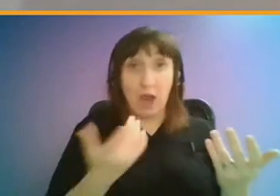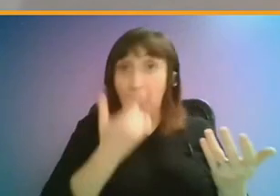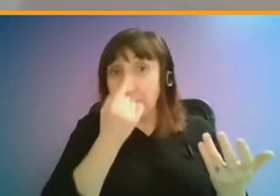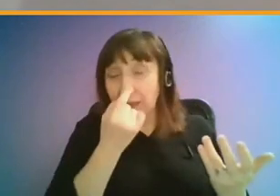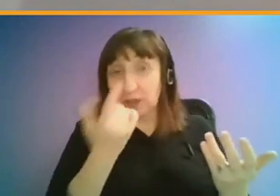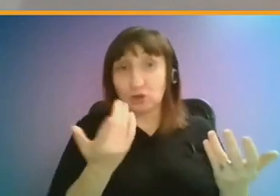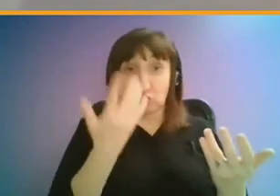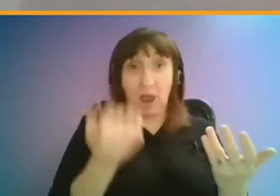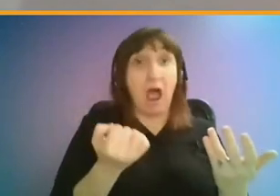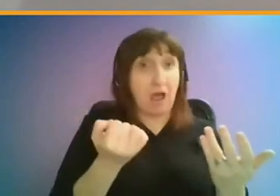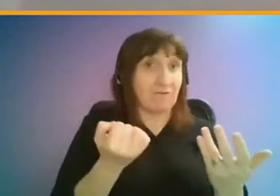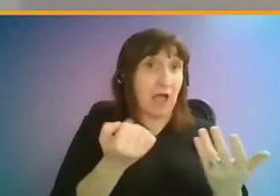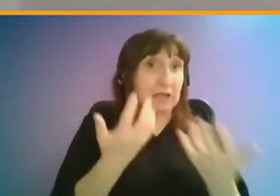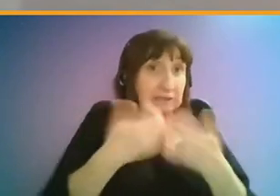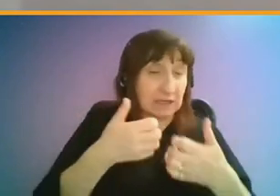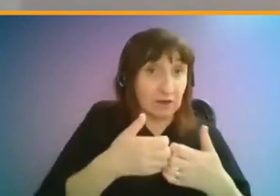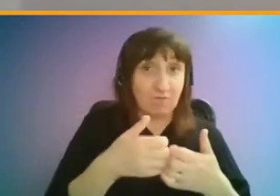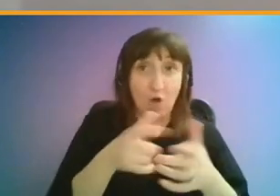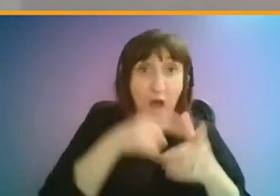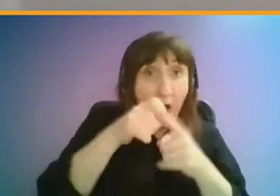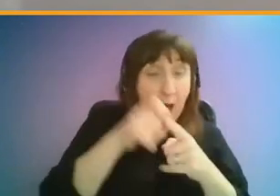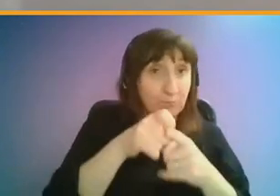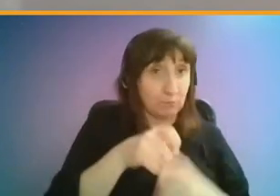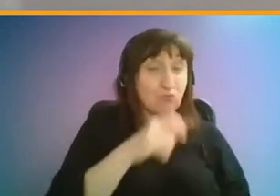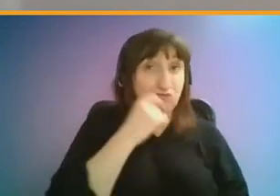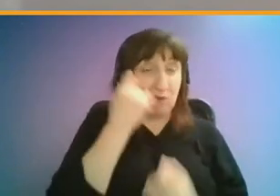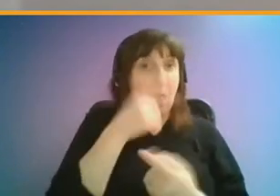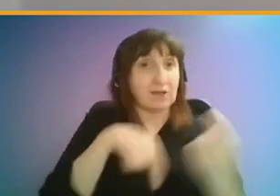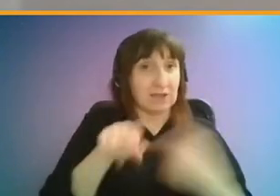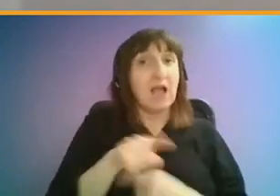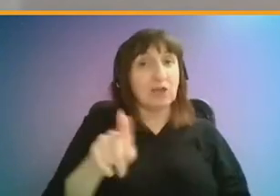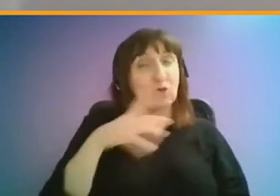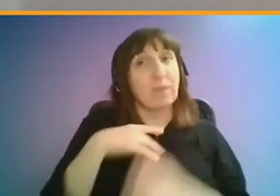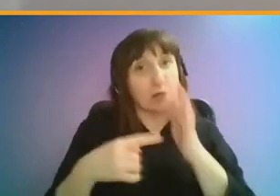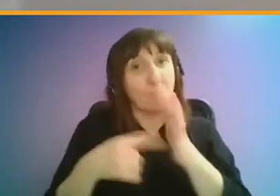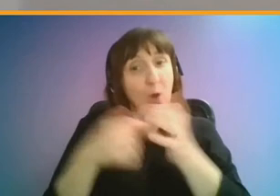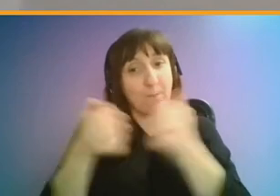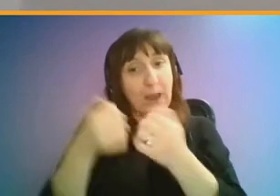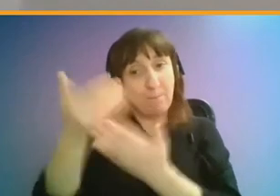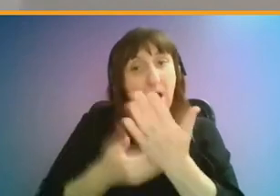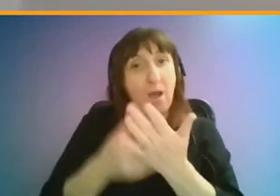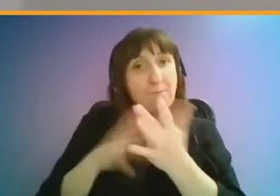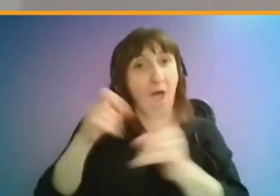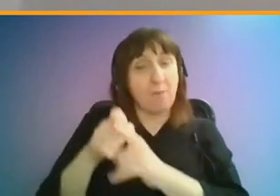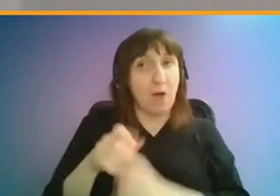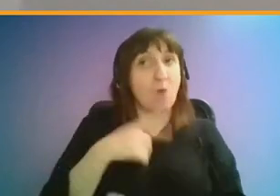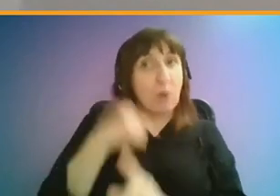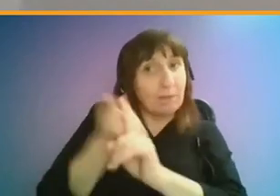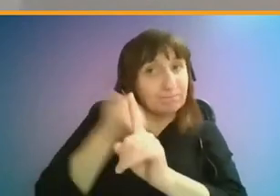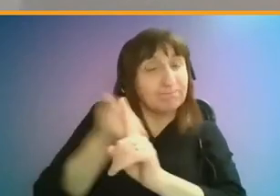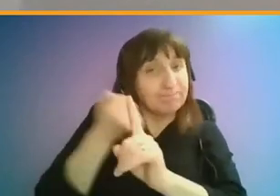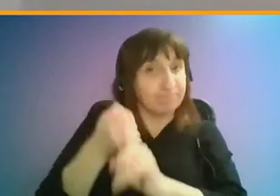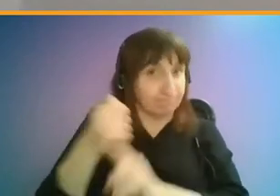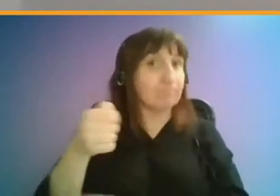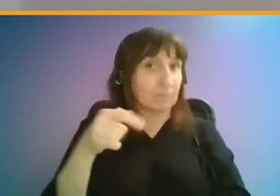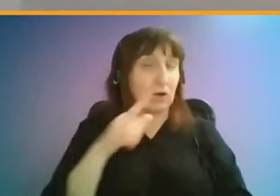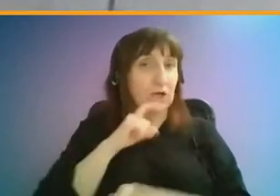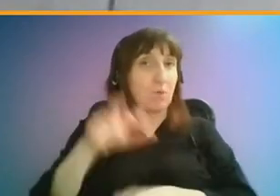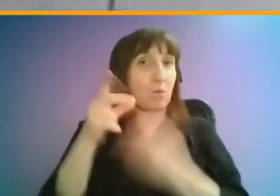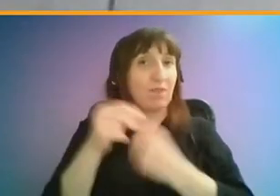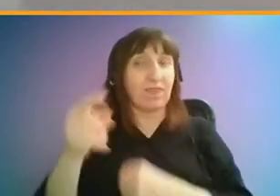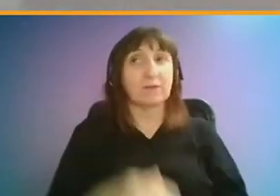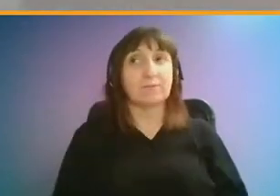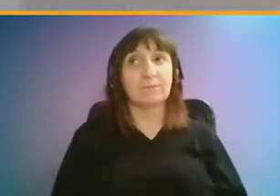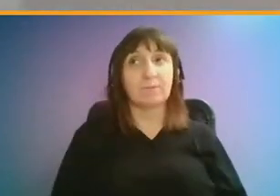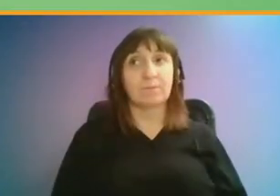to have that technology for apps and things like that. So, yes, that is also important for us. So, yeah, we'll definitely keep on with that. Yeah,